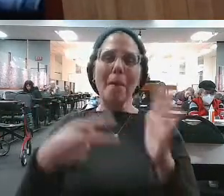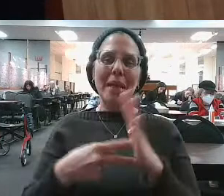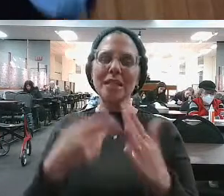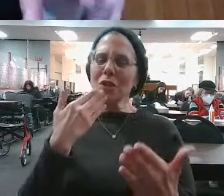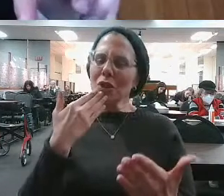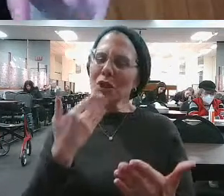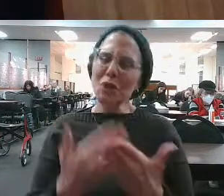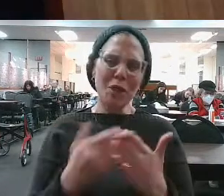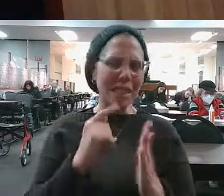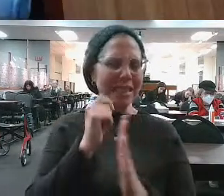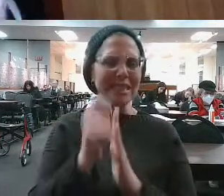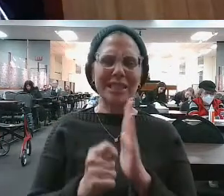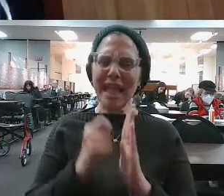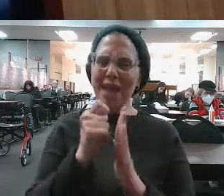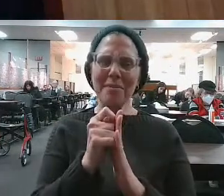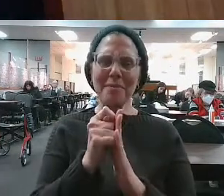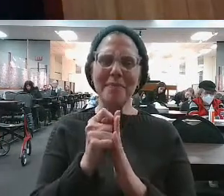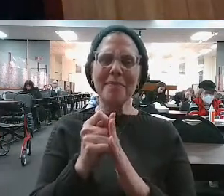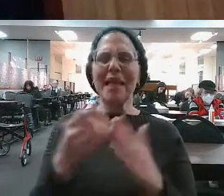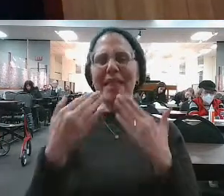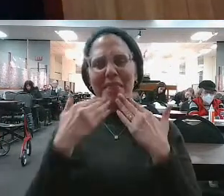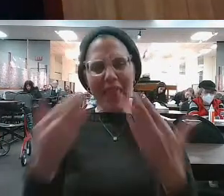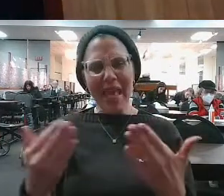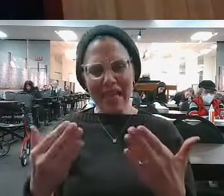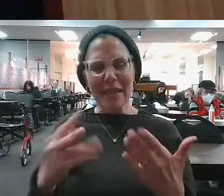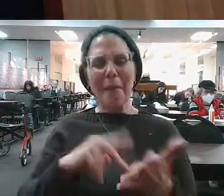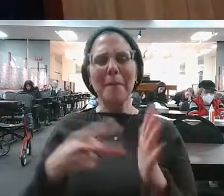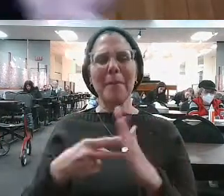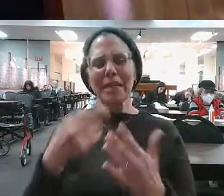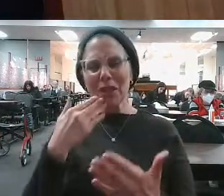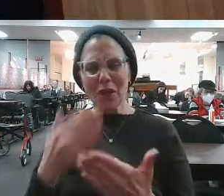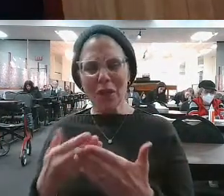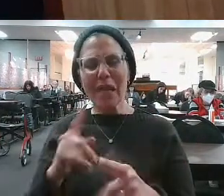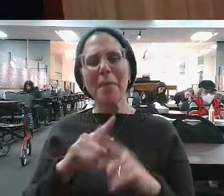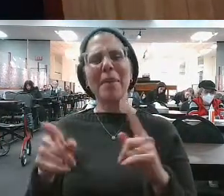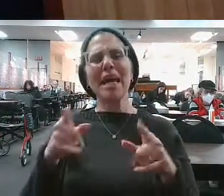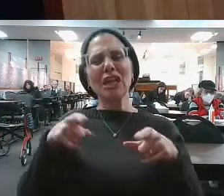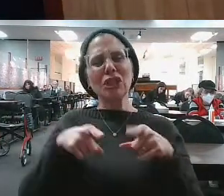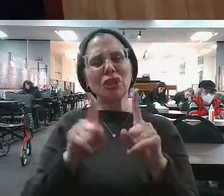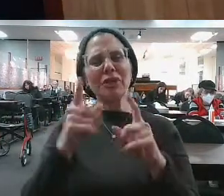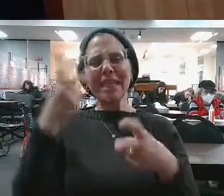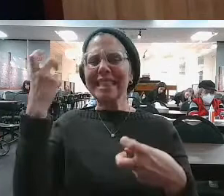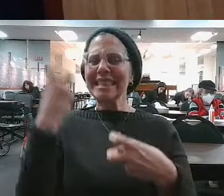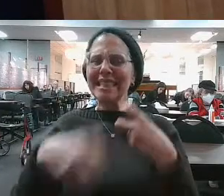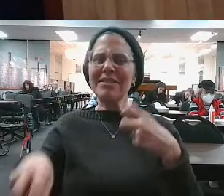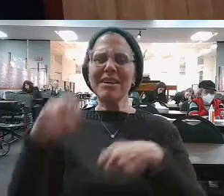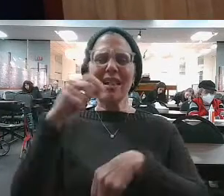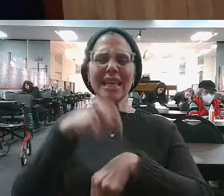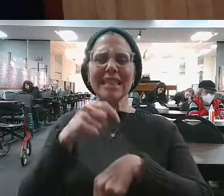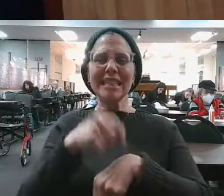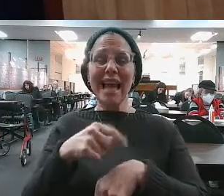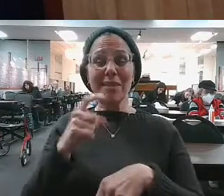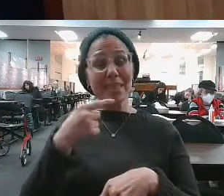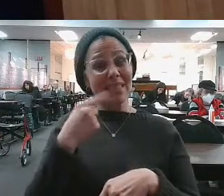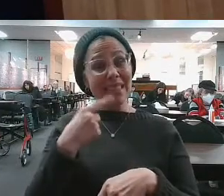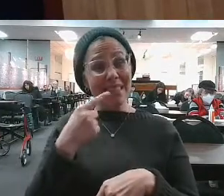good times. Gratitude is a function of tovah. But when you have difficult times, right? When you have...